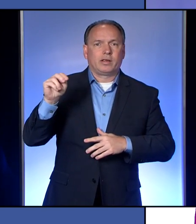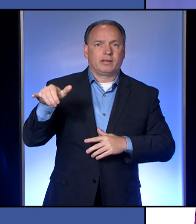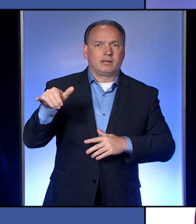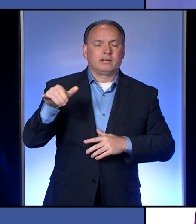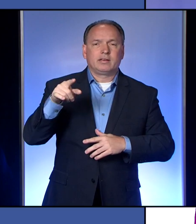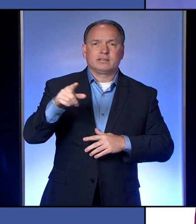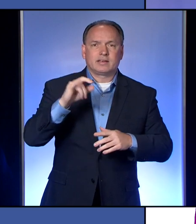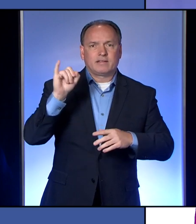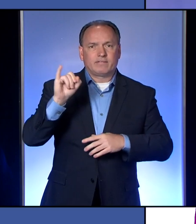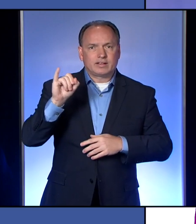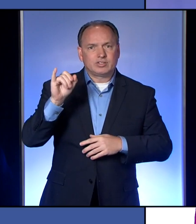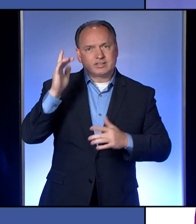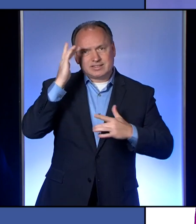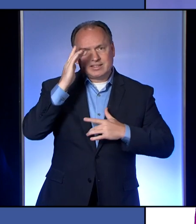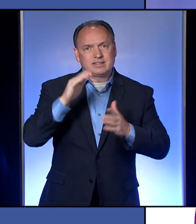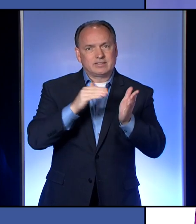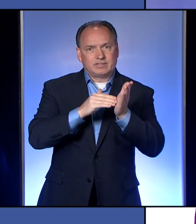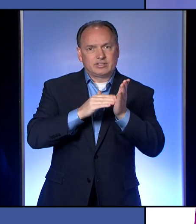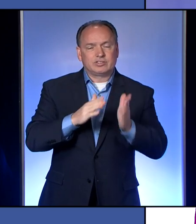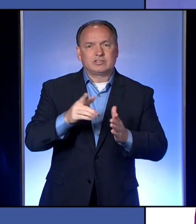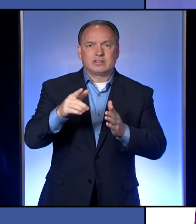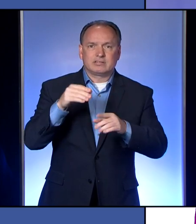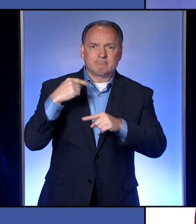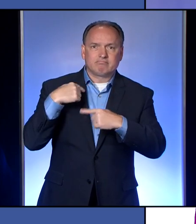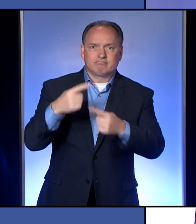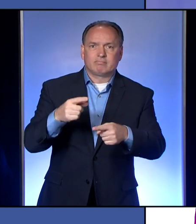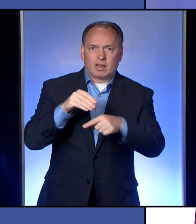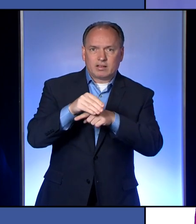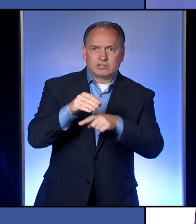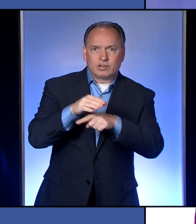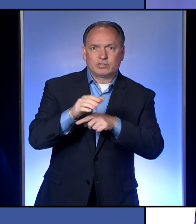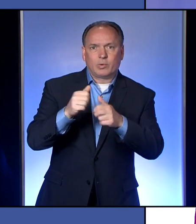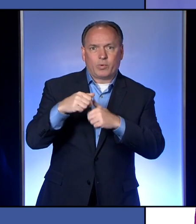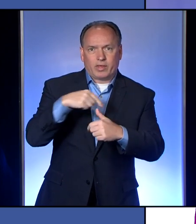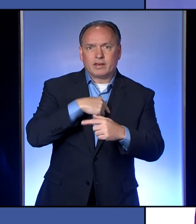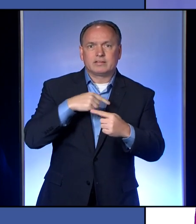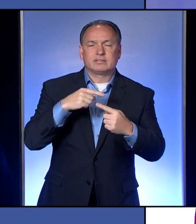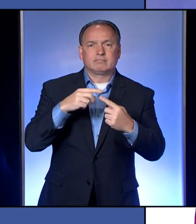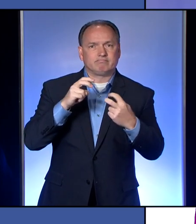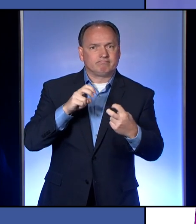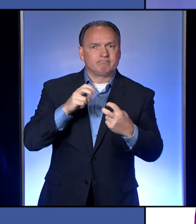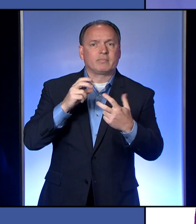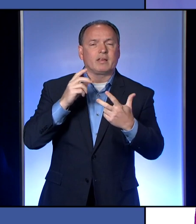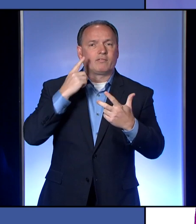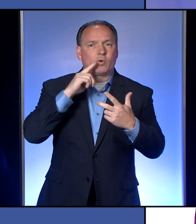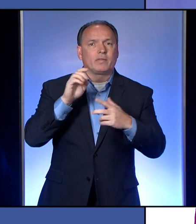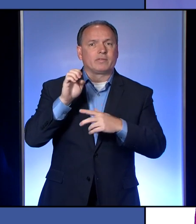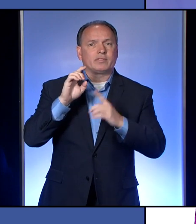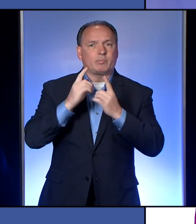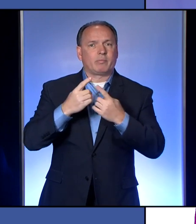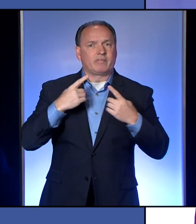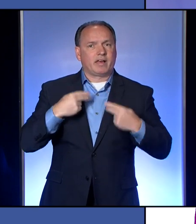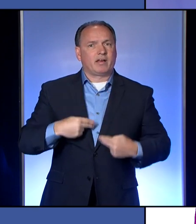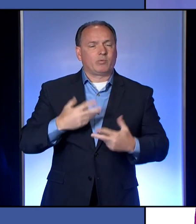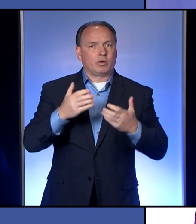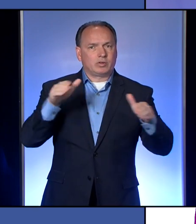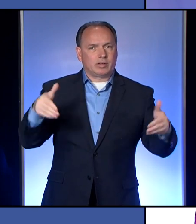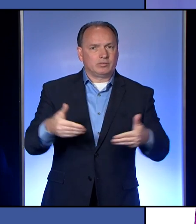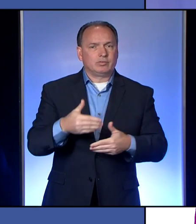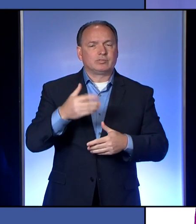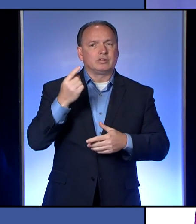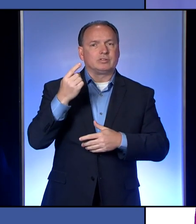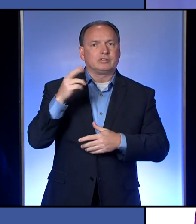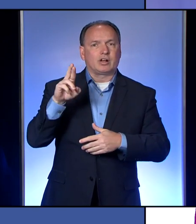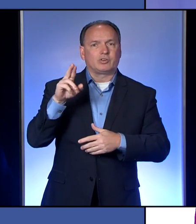He also has been consulting with us throughout this pandemic with the Erie County Department of Health. so now I'd like to introduce Dr.